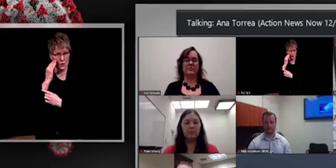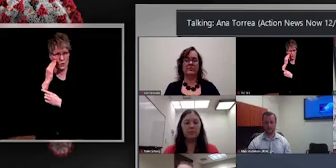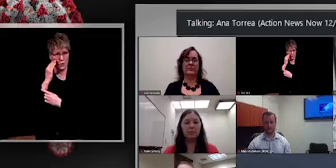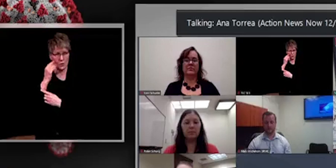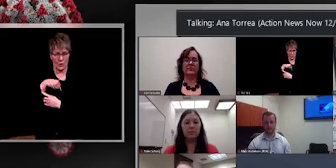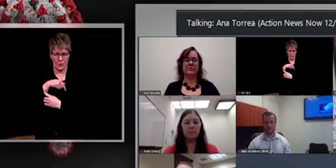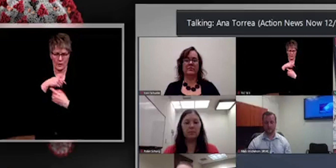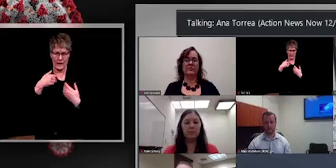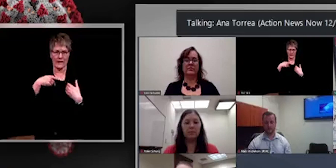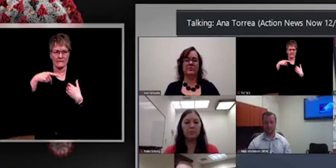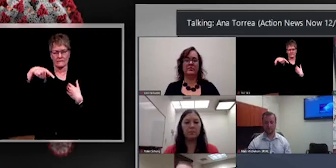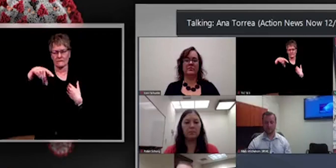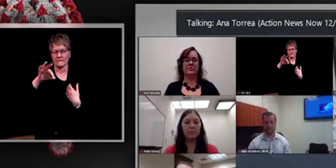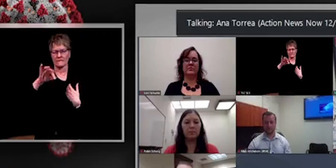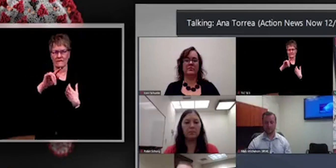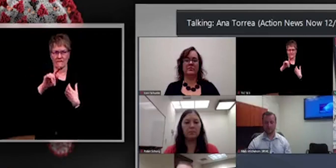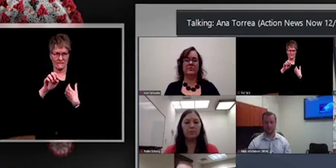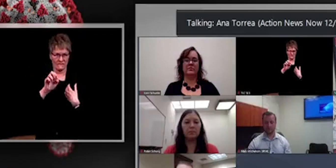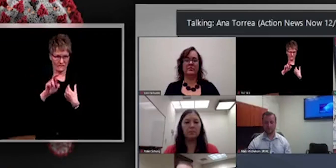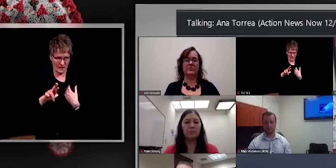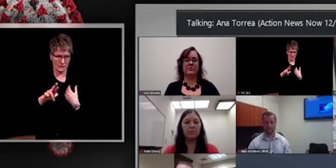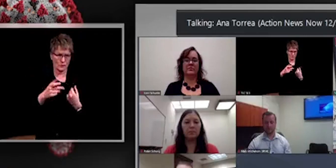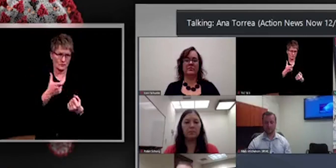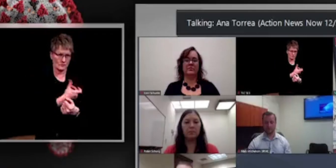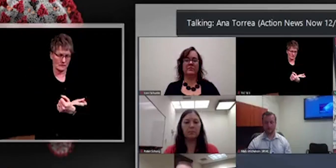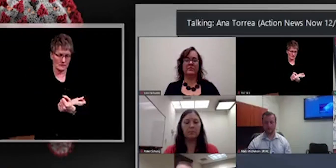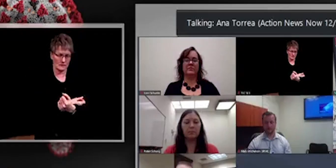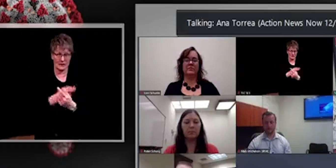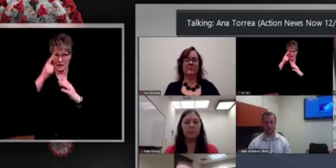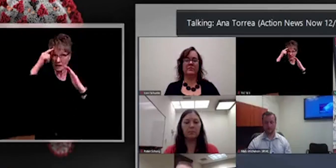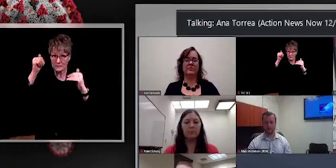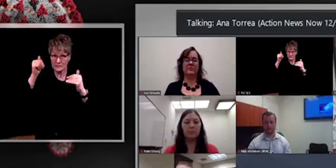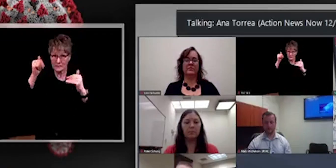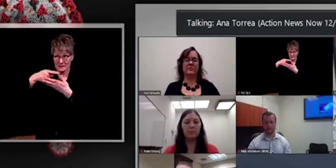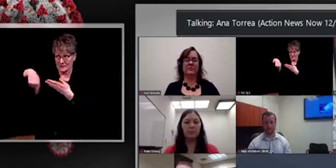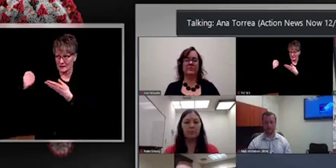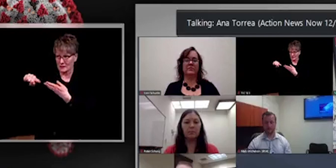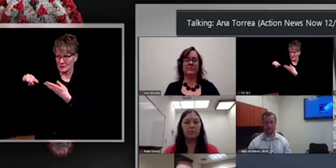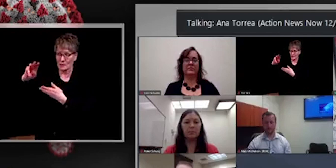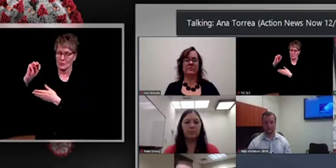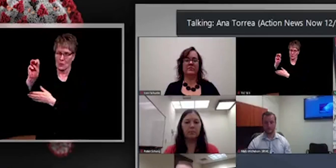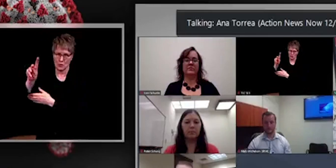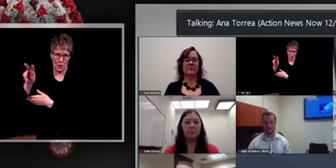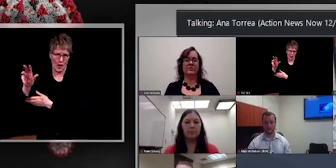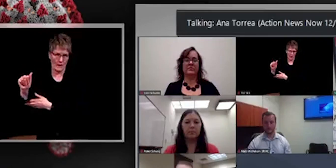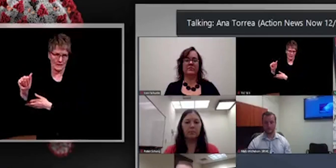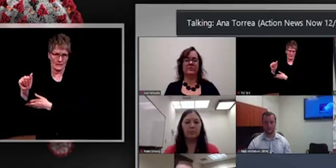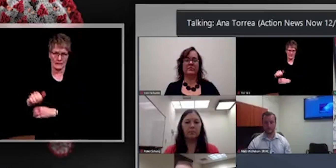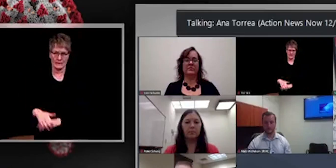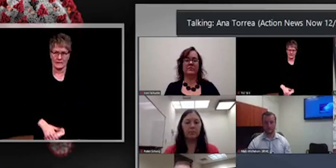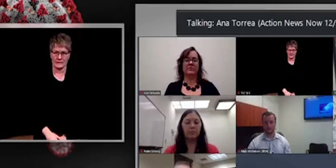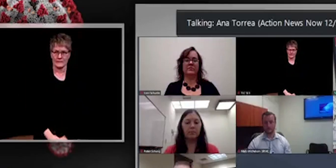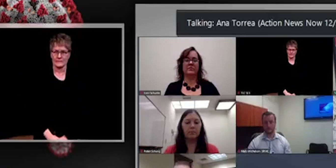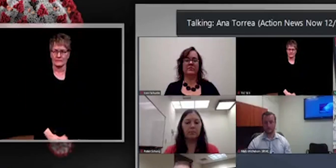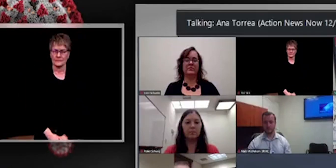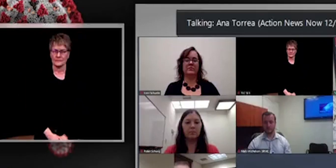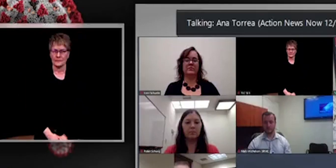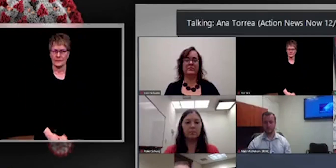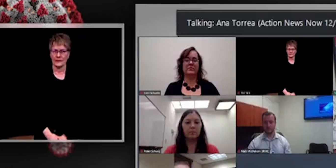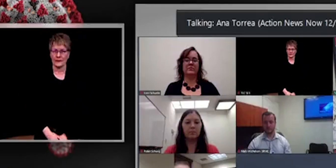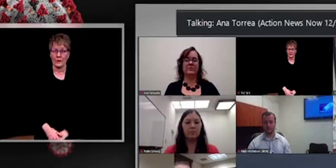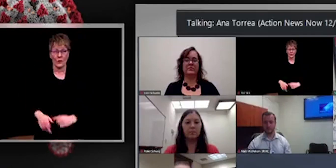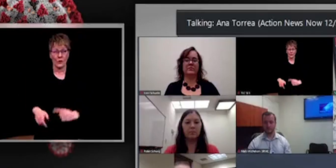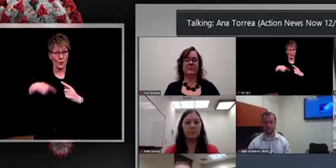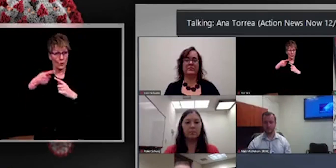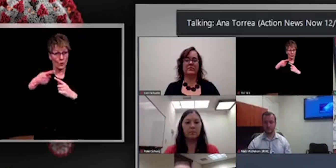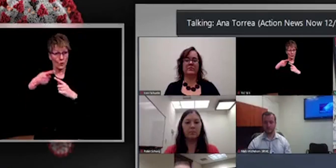Pfizer now and then Moderna is expected to come next week. Well, this one's for the hospitals for all three. When those come in, will, uh,